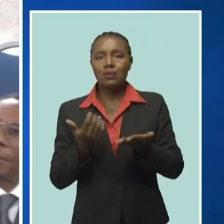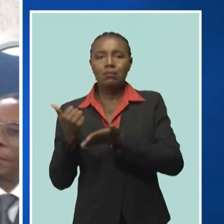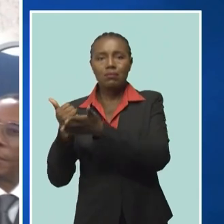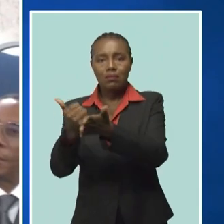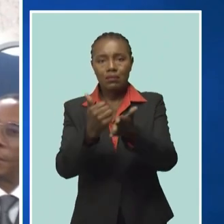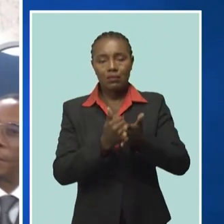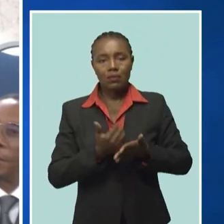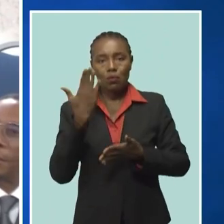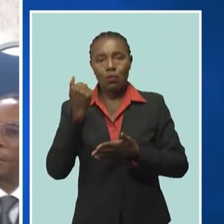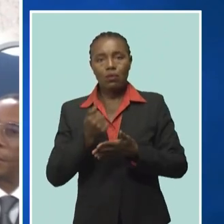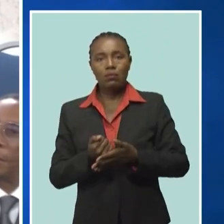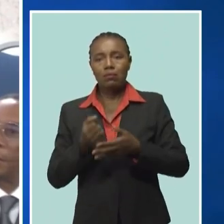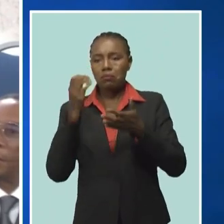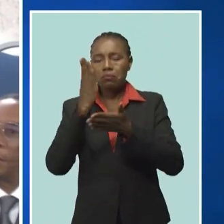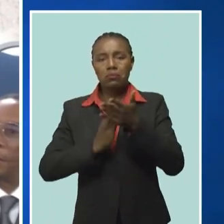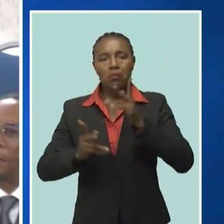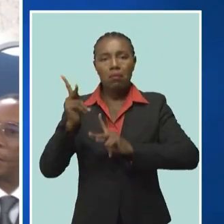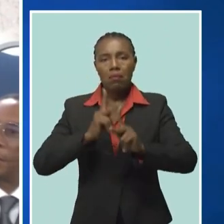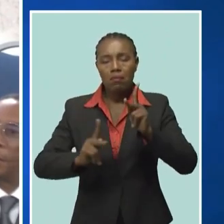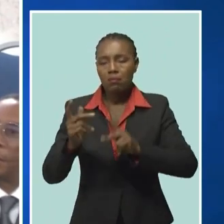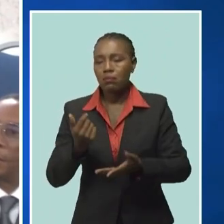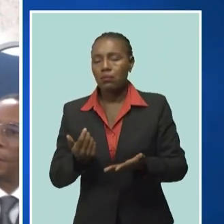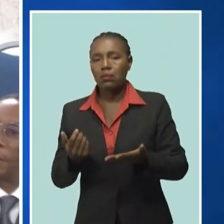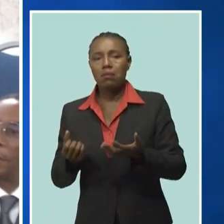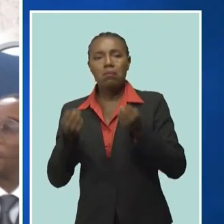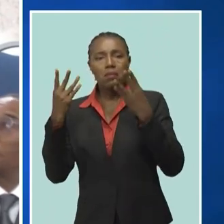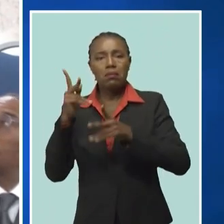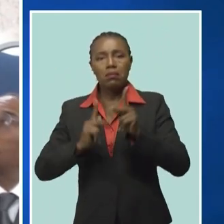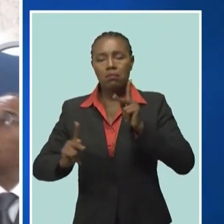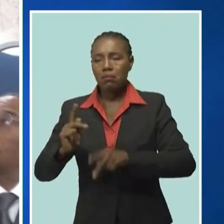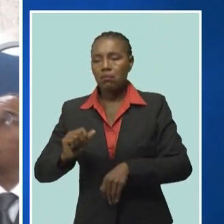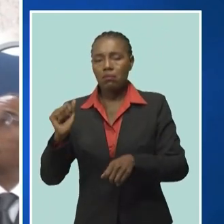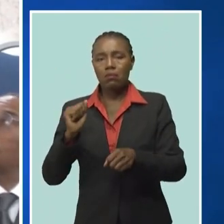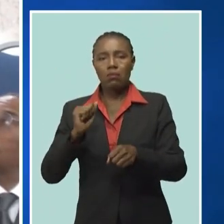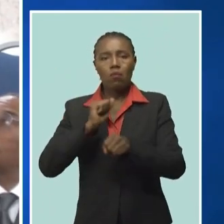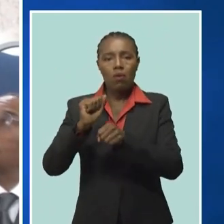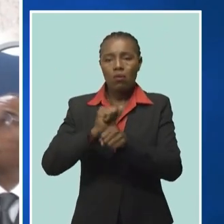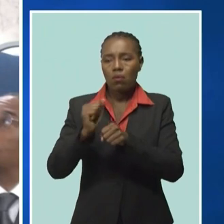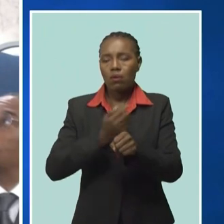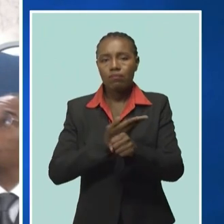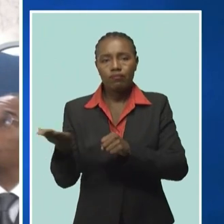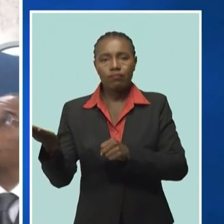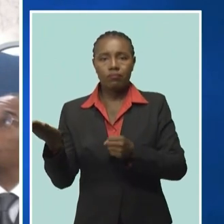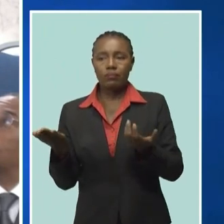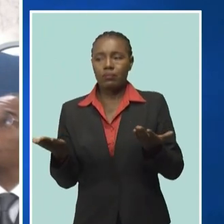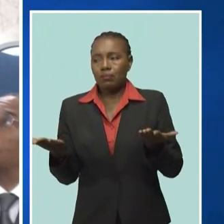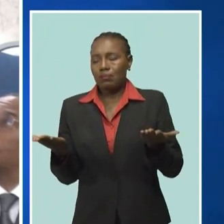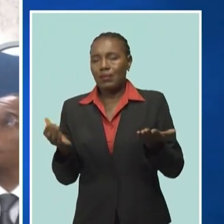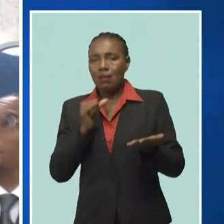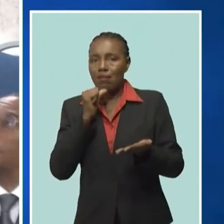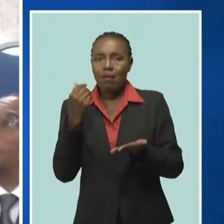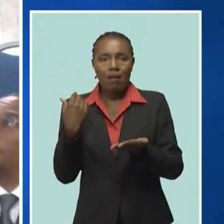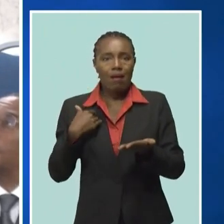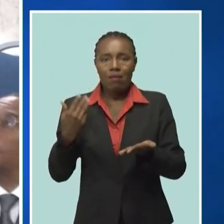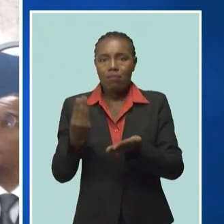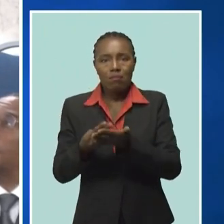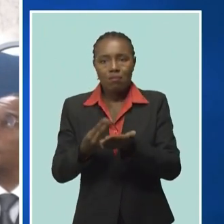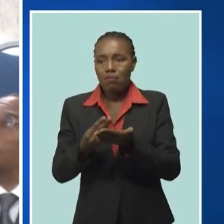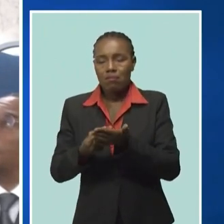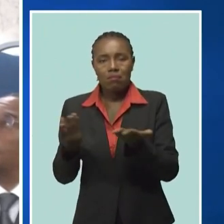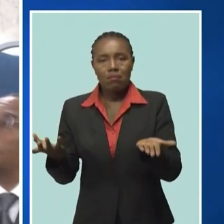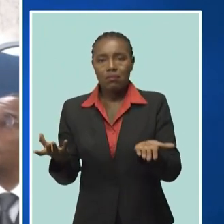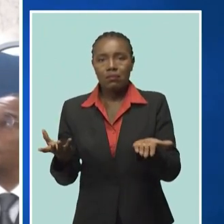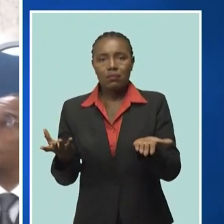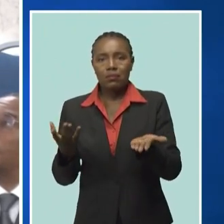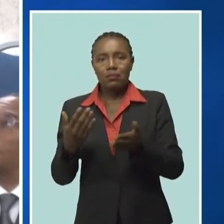persons who were laid off as a result of COVID and they did not have an income coming to the